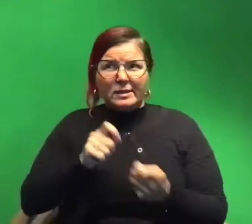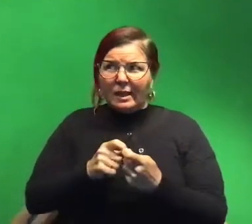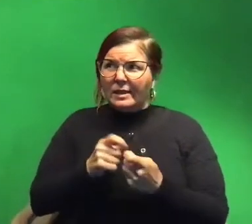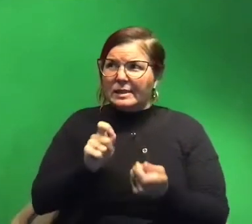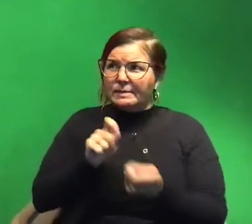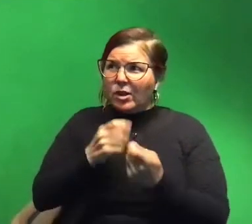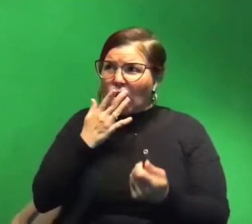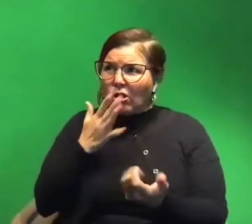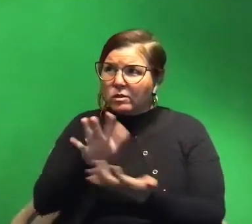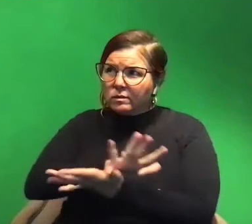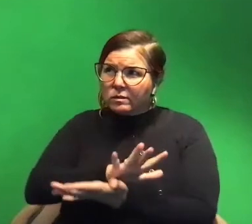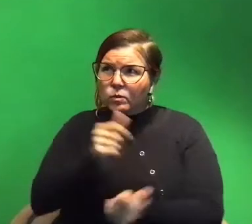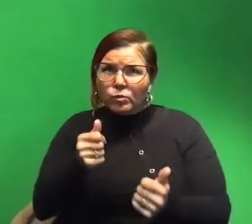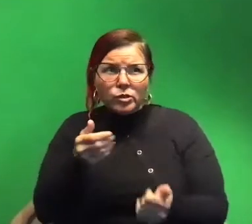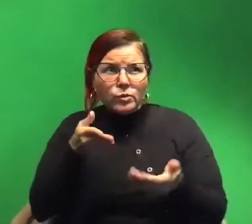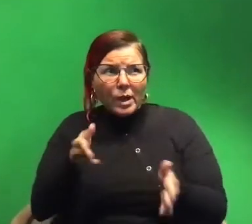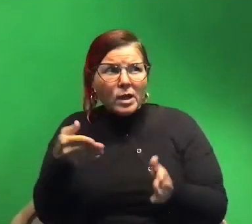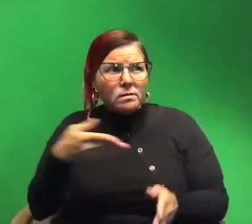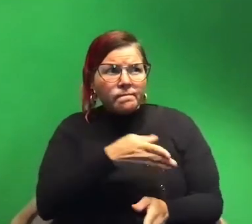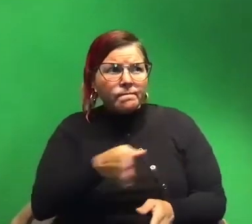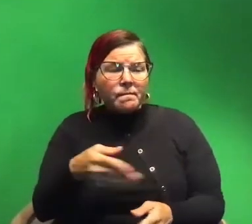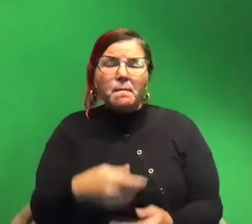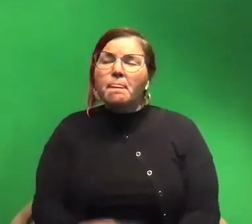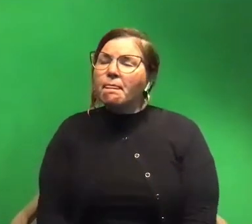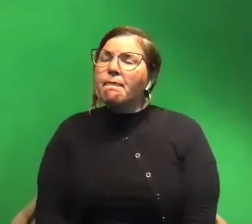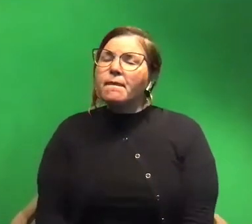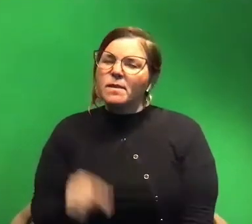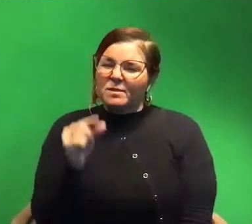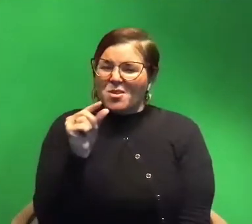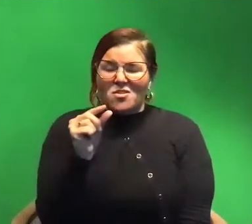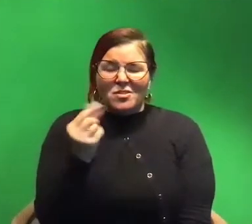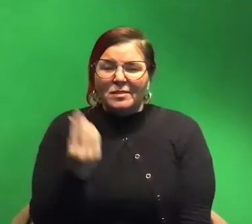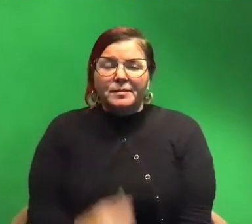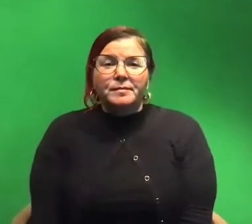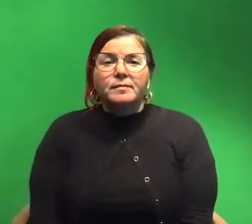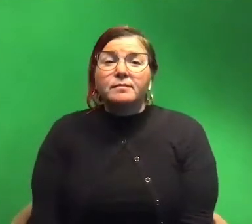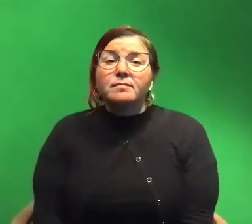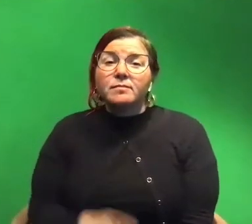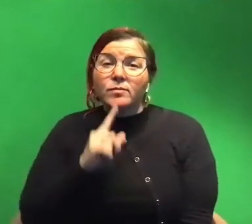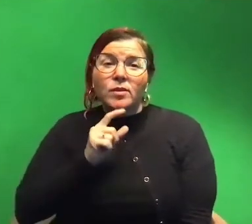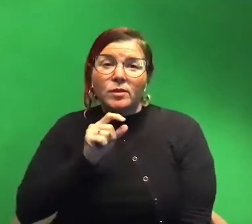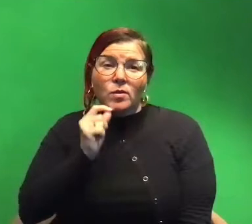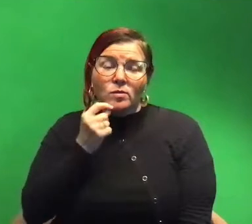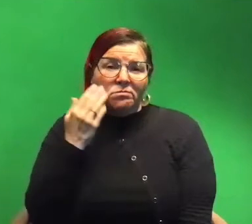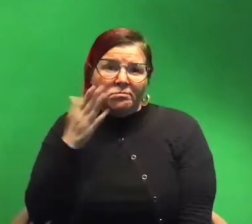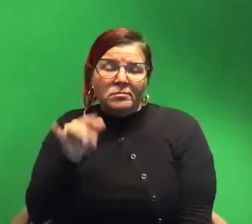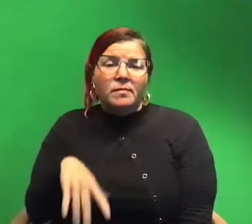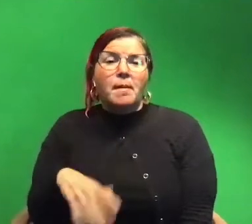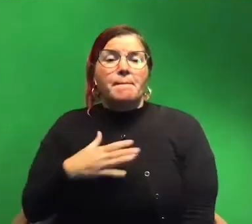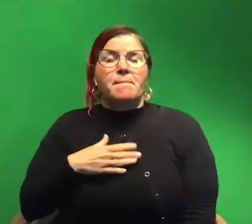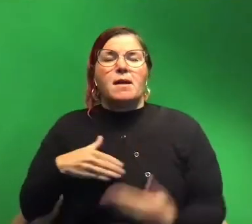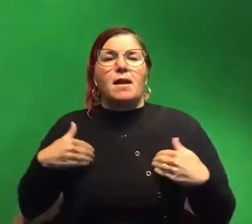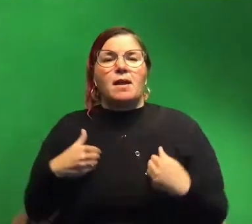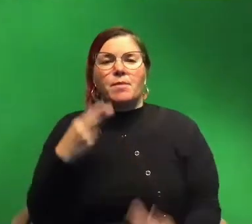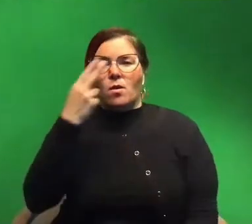to at different points and what direction to swim. Yeah. They're itty bitty. That's super cool. I didn't know that. I so the animal that I worked on is the